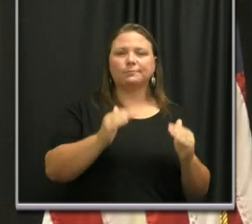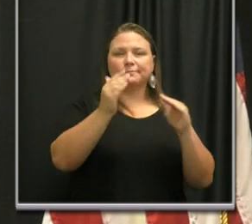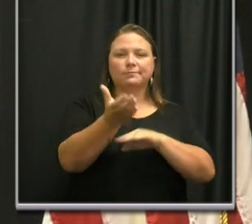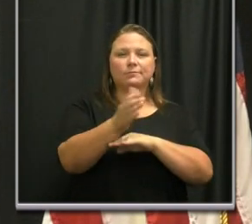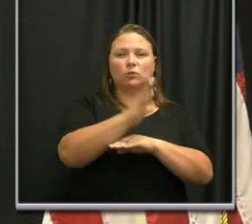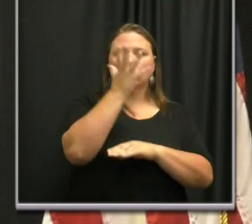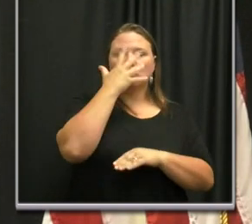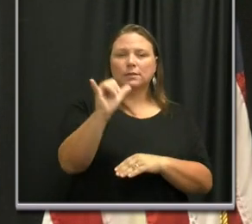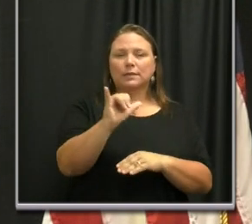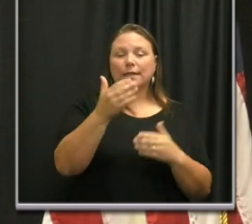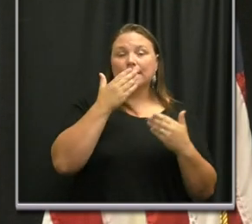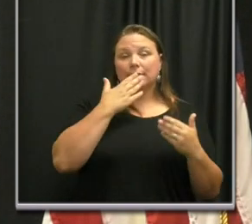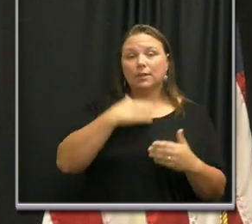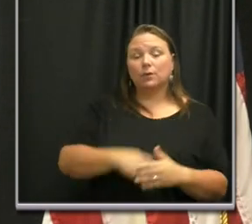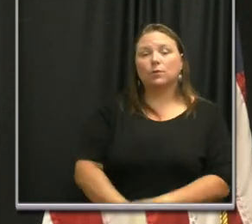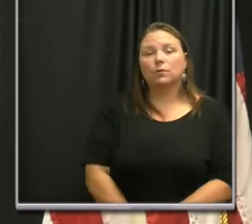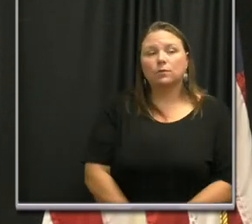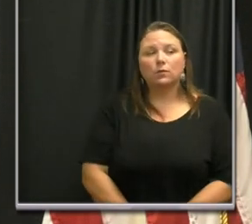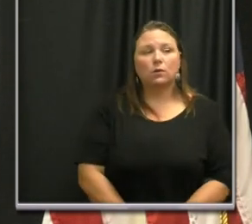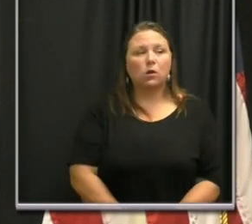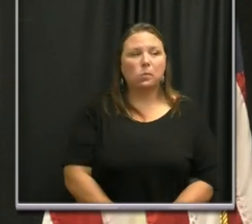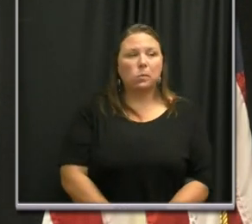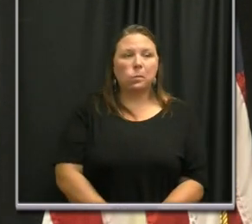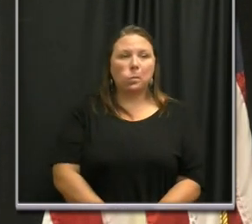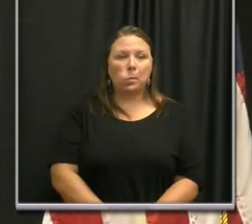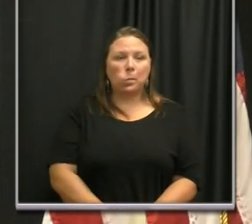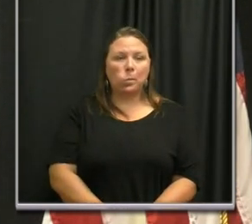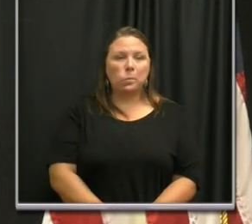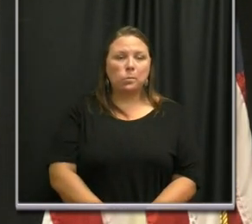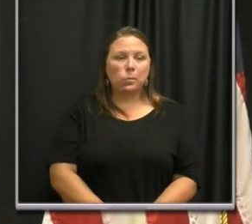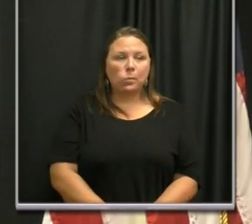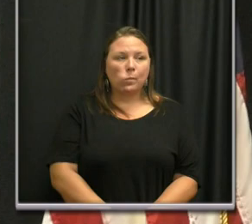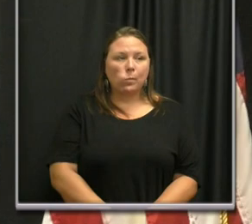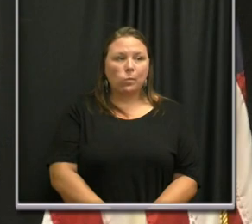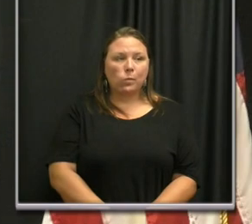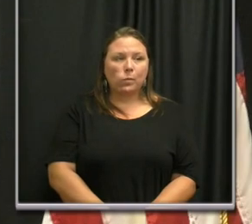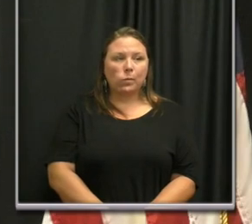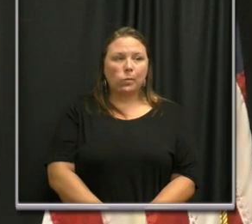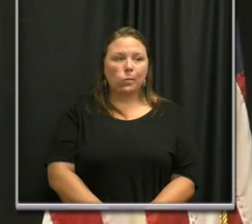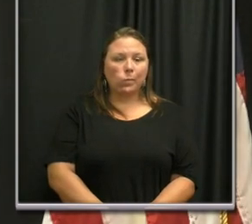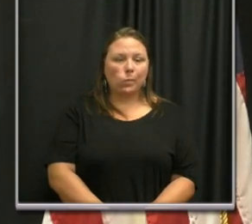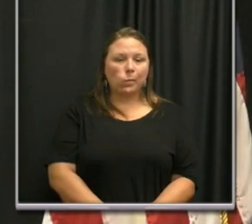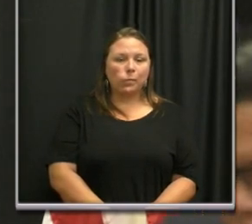might look like? Thank you. Thank you, Julia. Mayor Cooper.